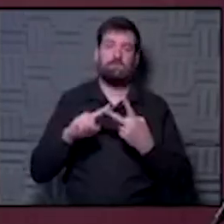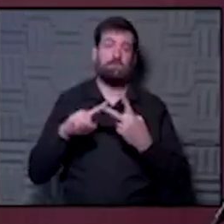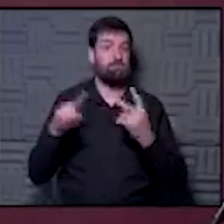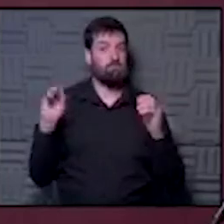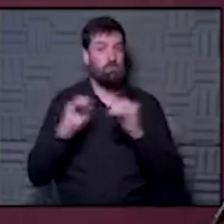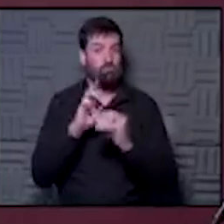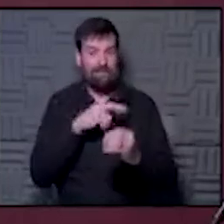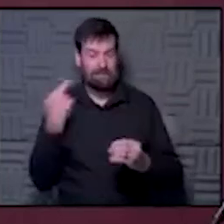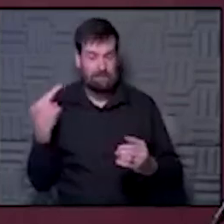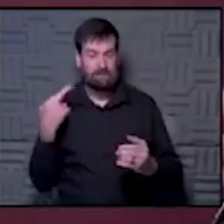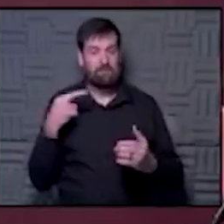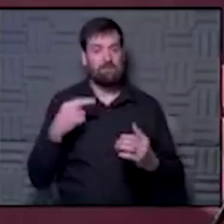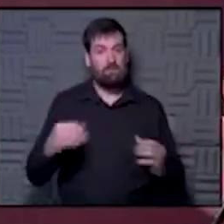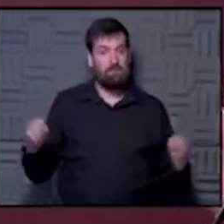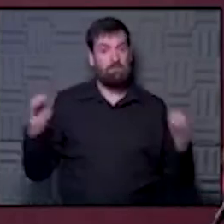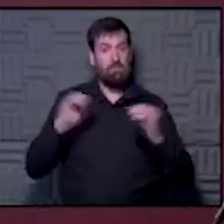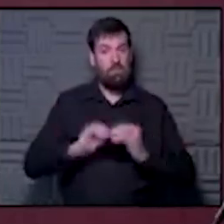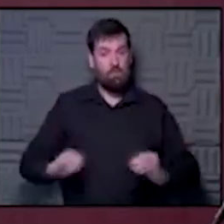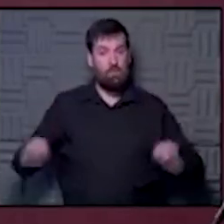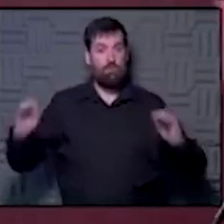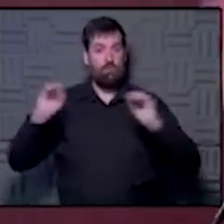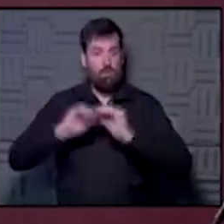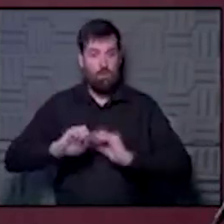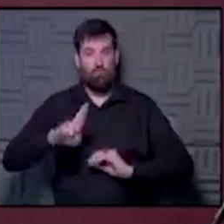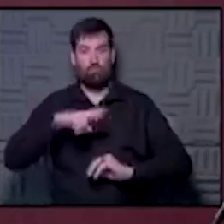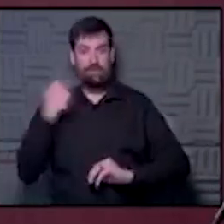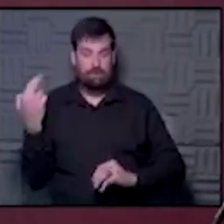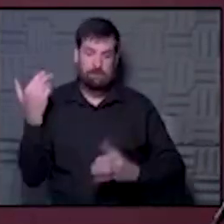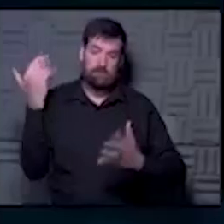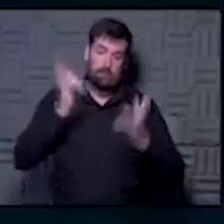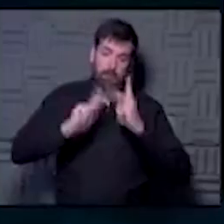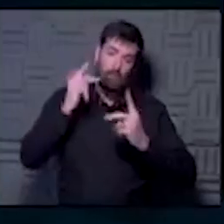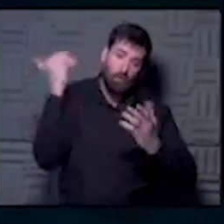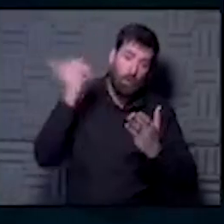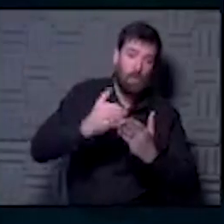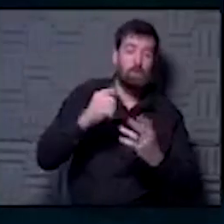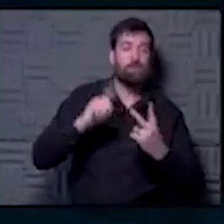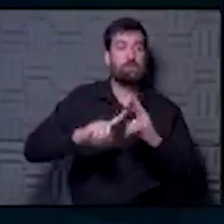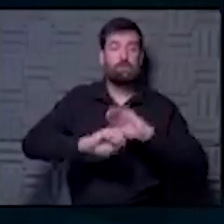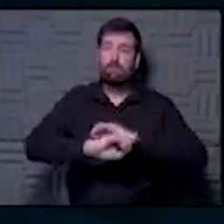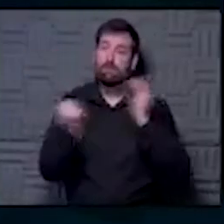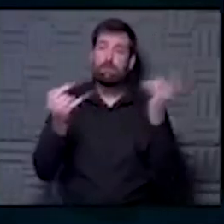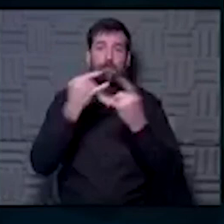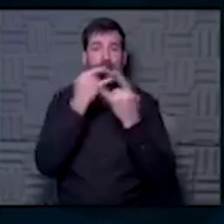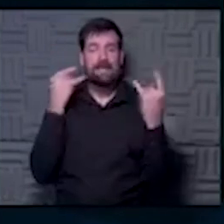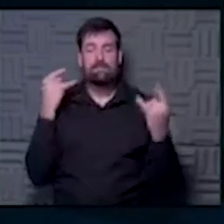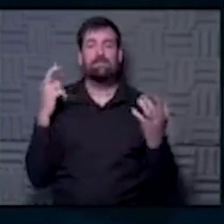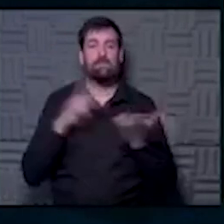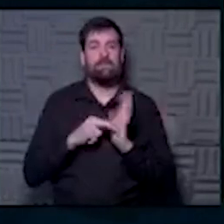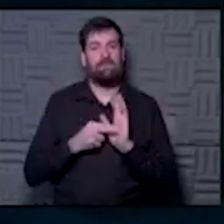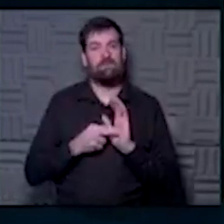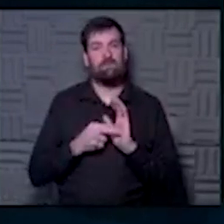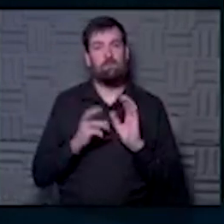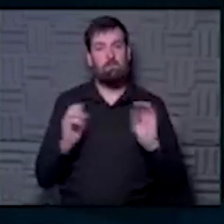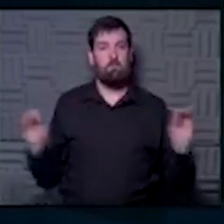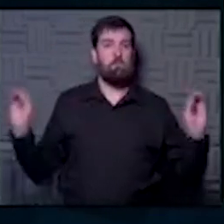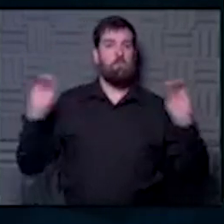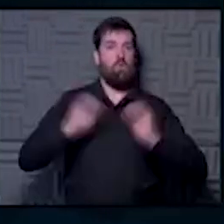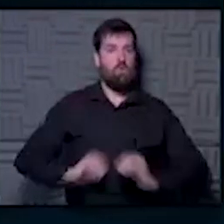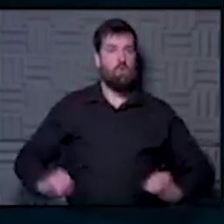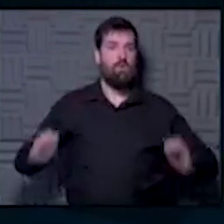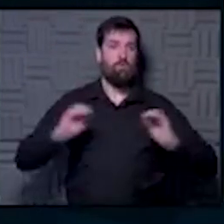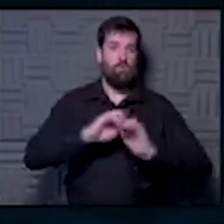layer of cheese. And so as you add more risk of people closer to you not wearing a mask, you increase that likelihood or that risk of you